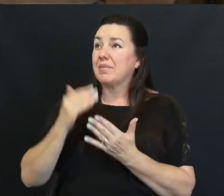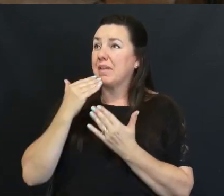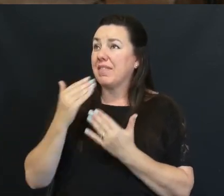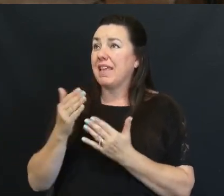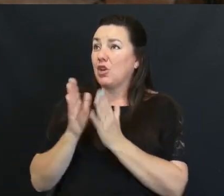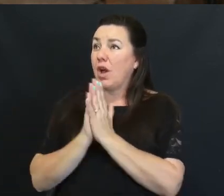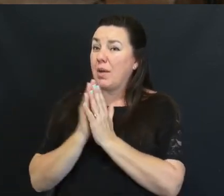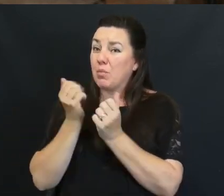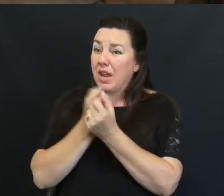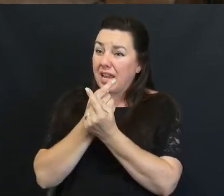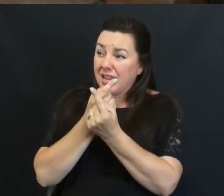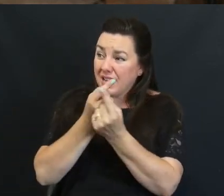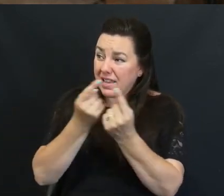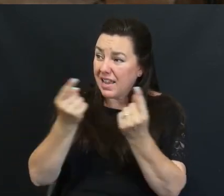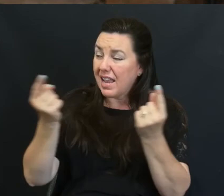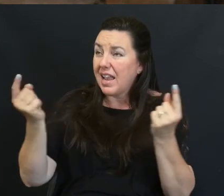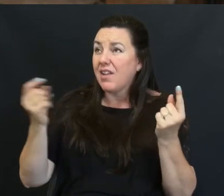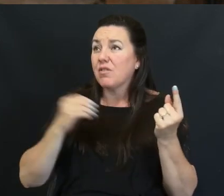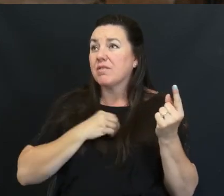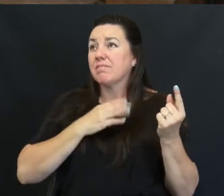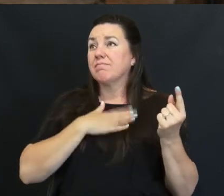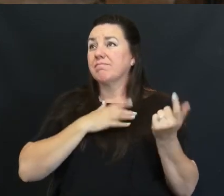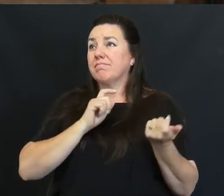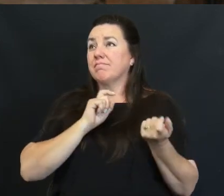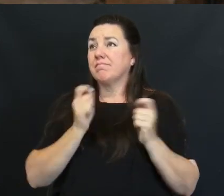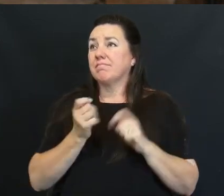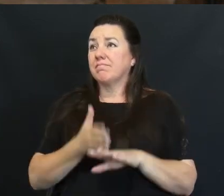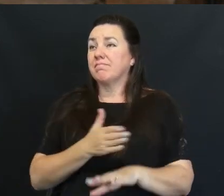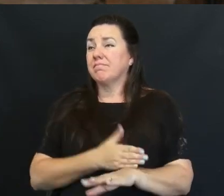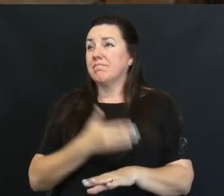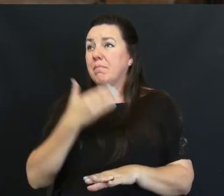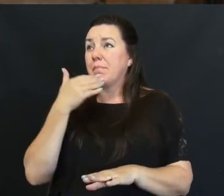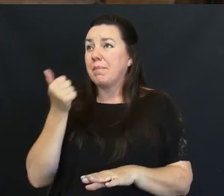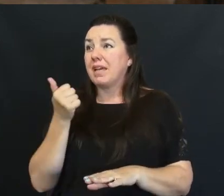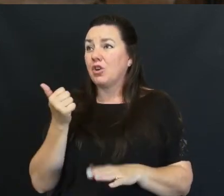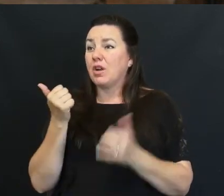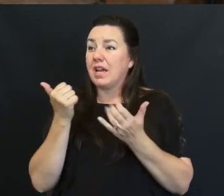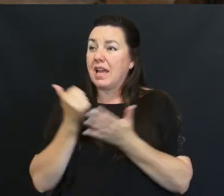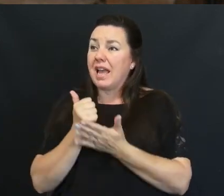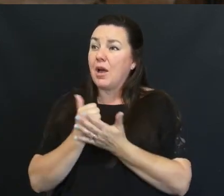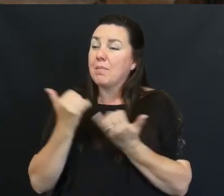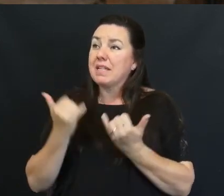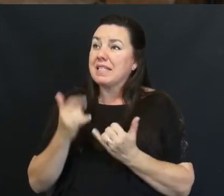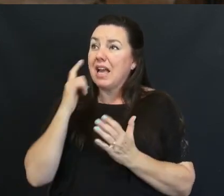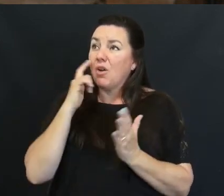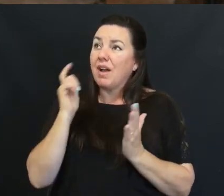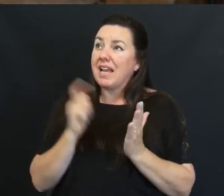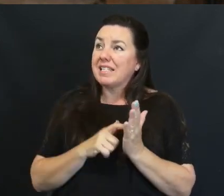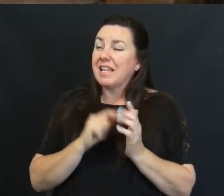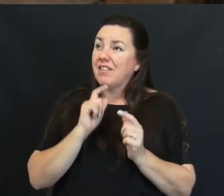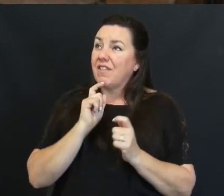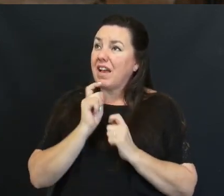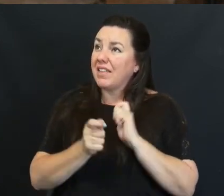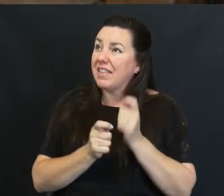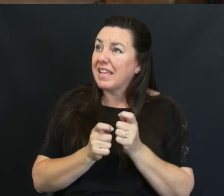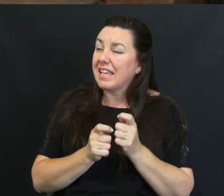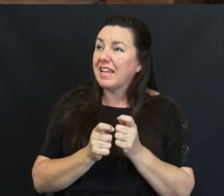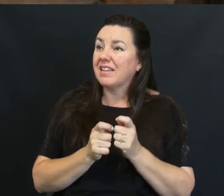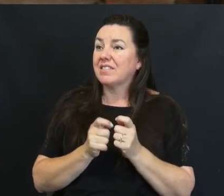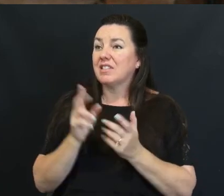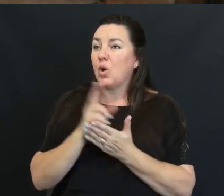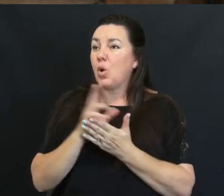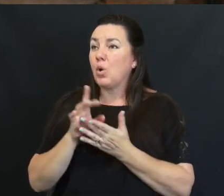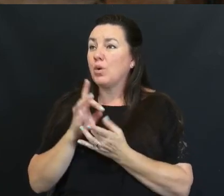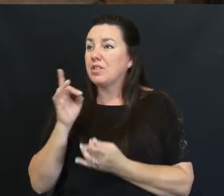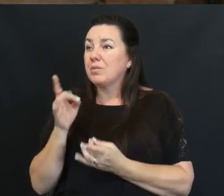That Each One Of Us Are Inspired And Changed For The Better Help Us Now As We Identify Our Gifts And Learn Those Holy Spirit Give